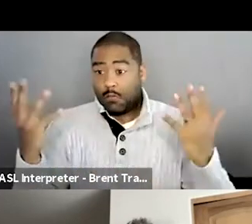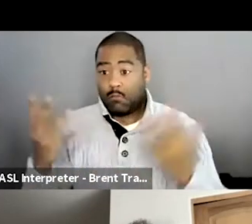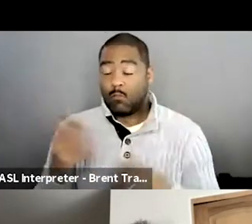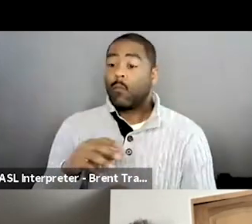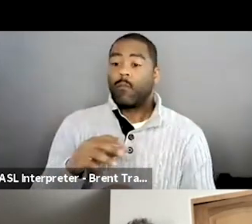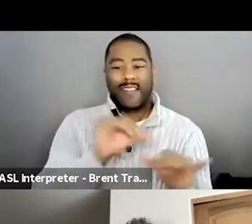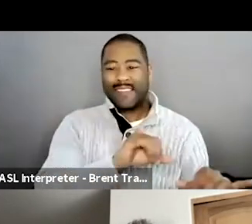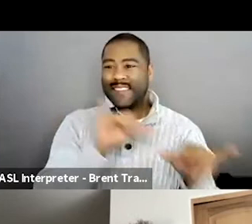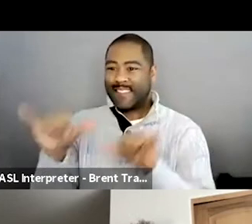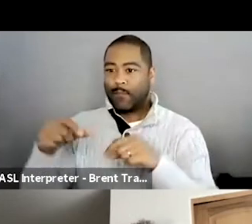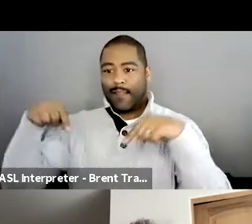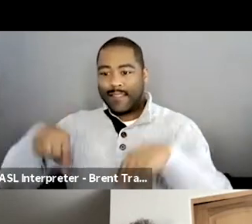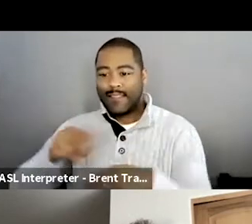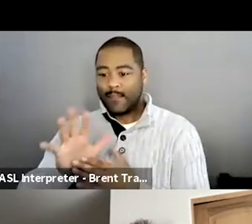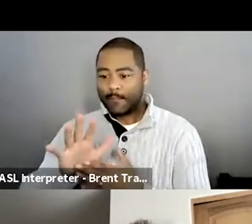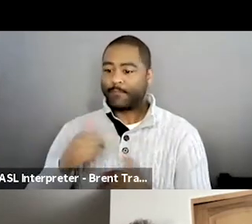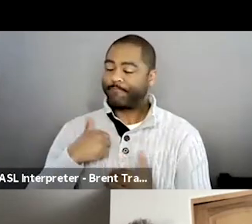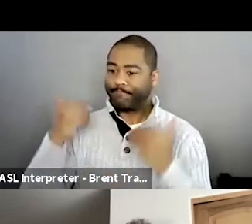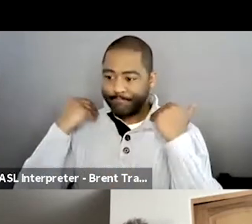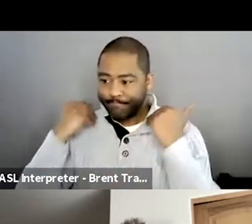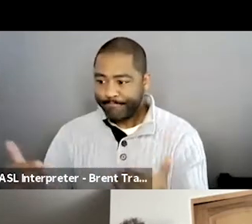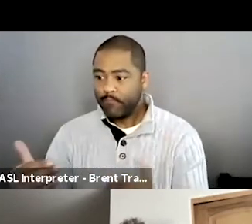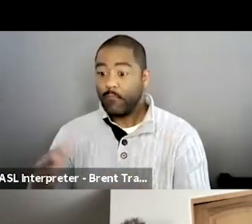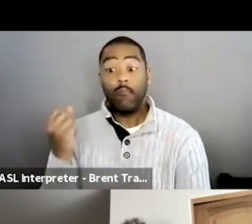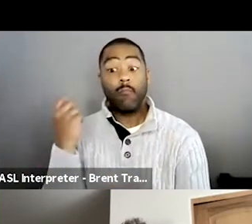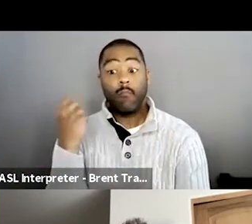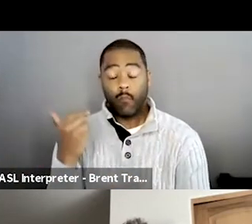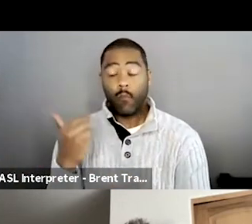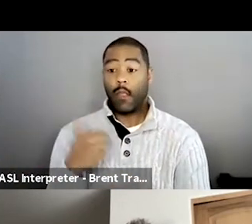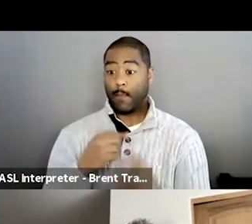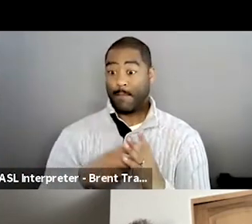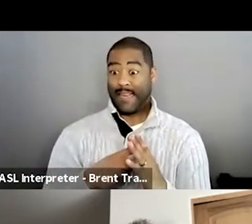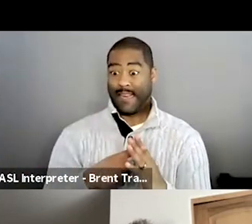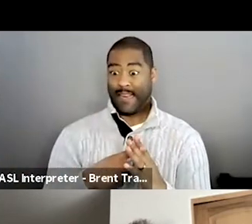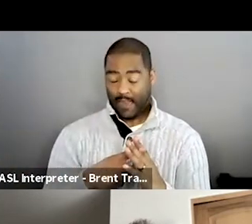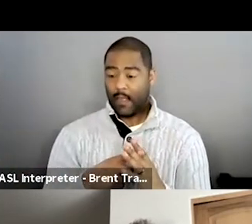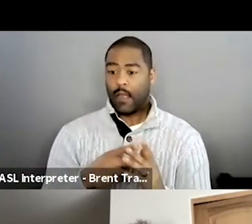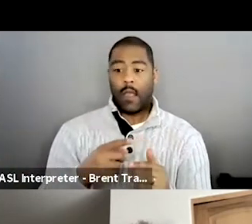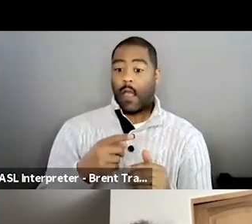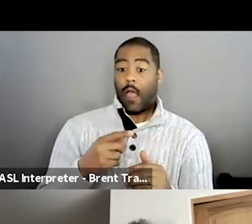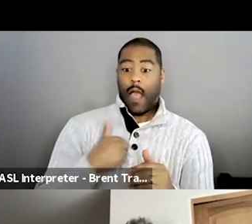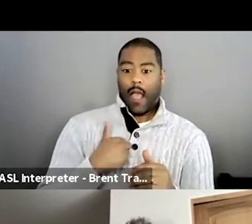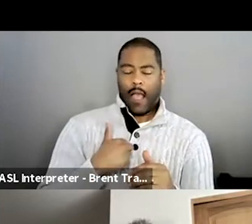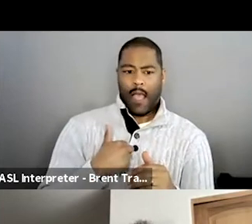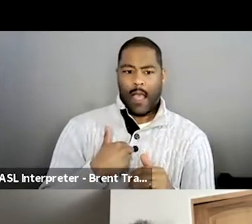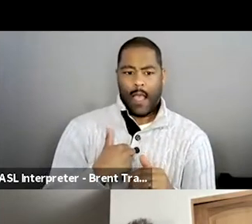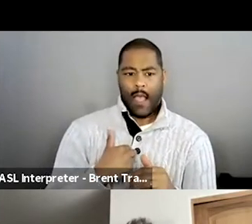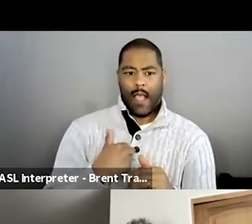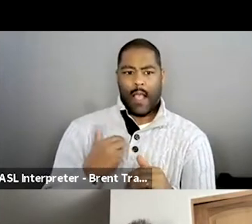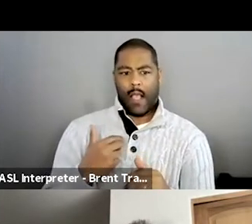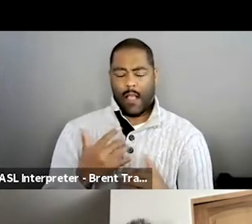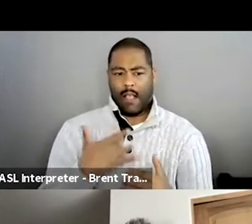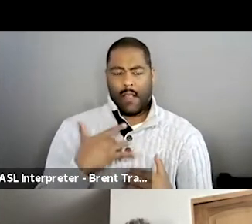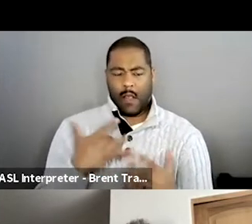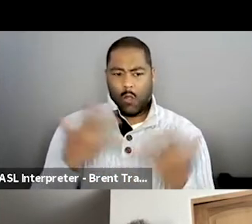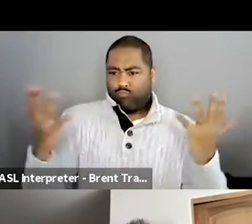happens with the situation. I mean, when I first went in there, you know, Christina had tubes and, you know, really looked in rough